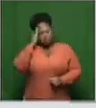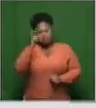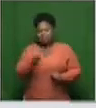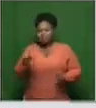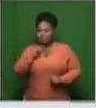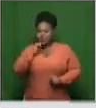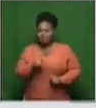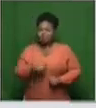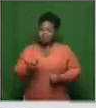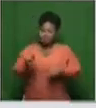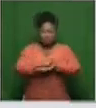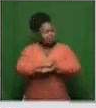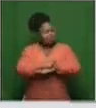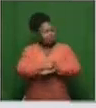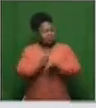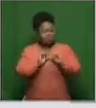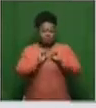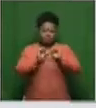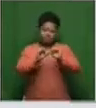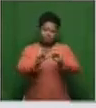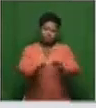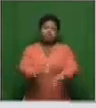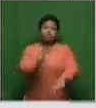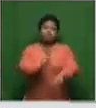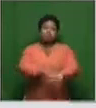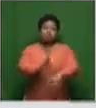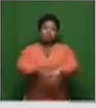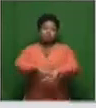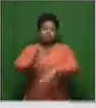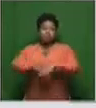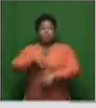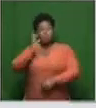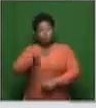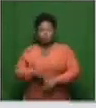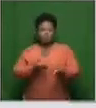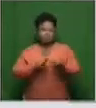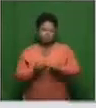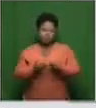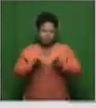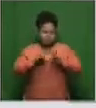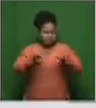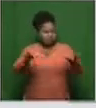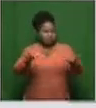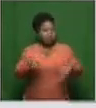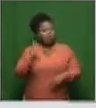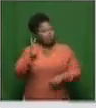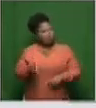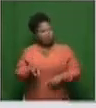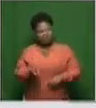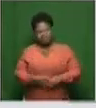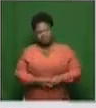this virus is going to continue to sweep around in waves and waves and waves in our community, causing incredible